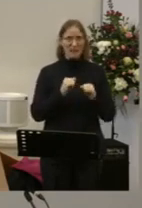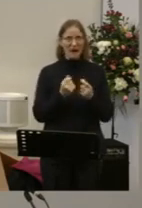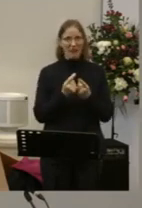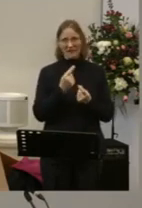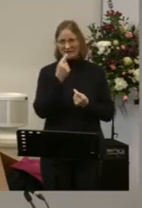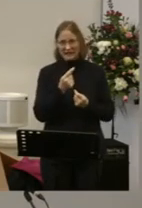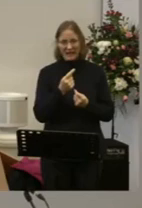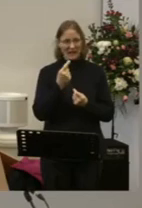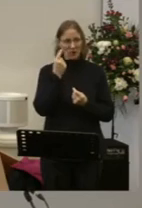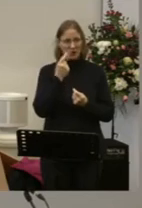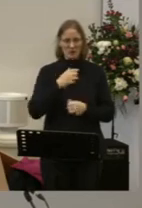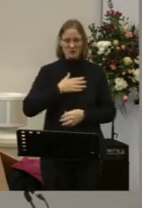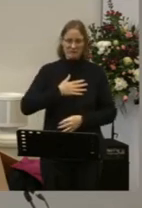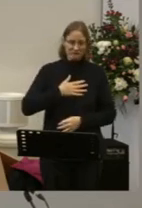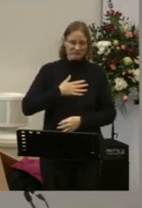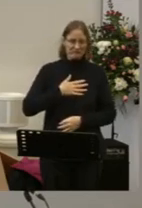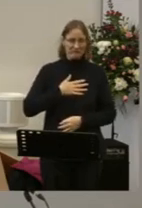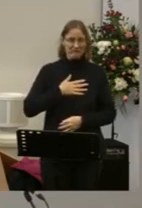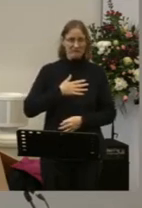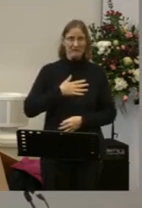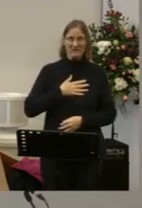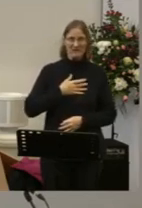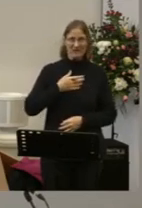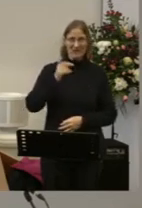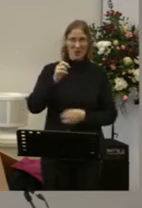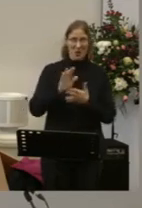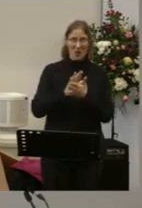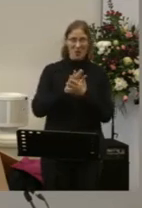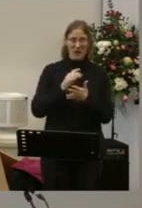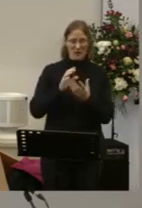God is not going to have been Pleased with me today